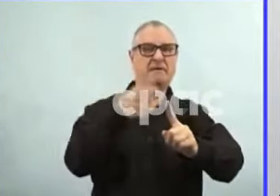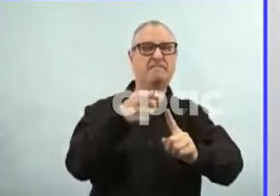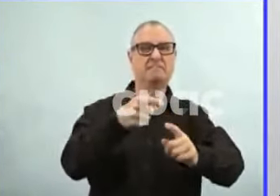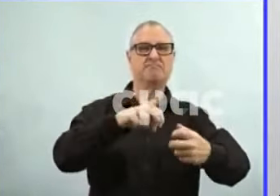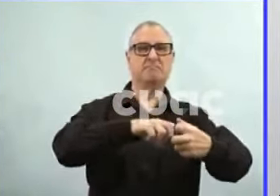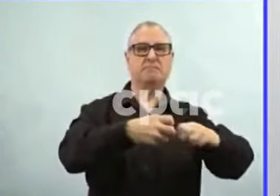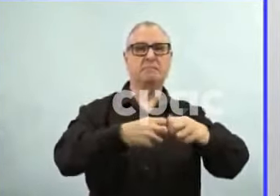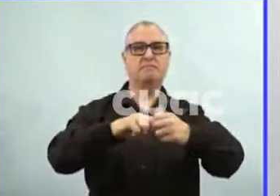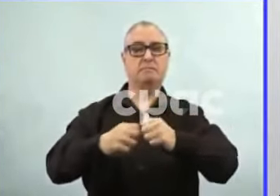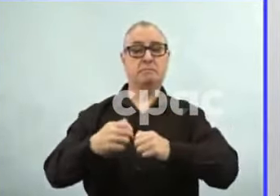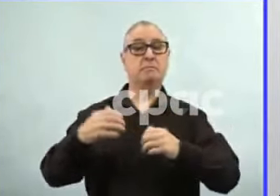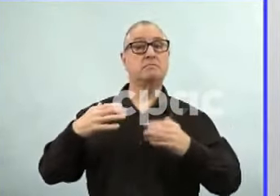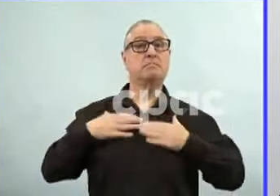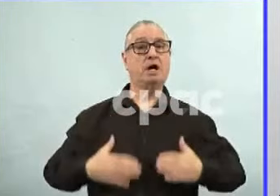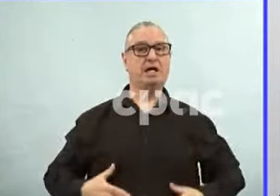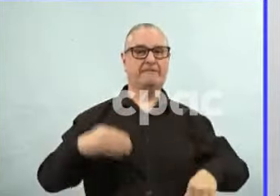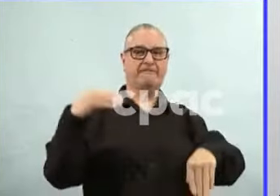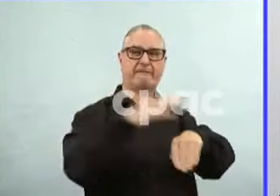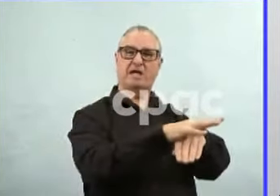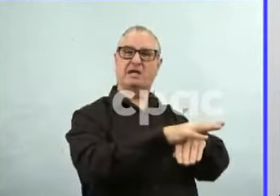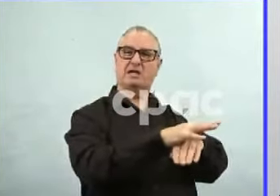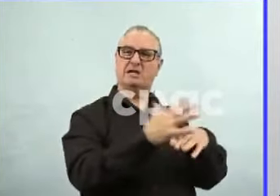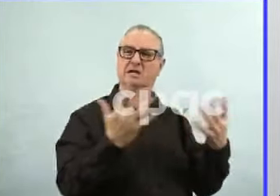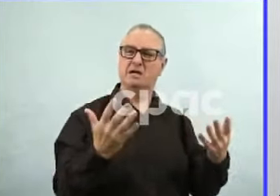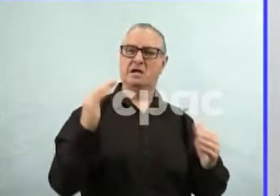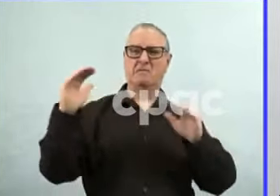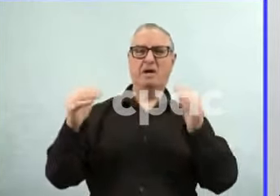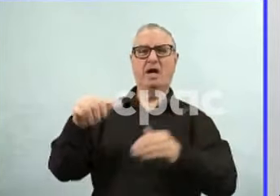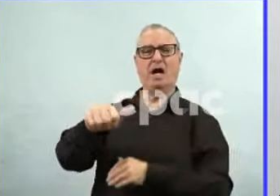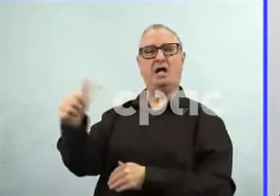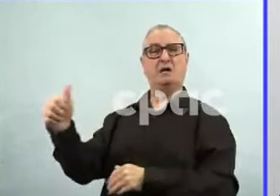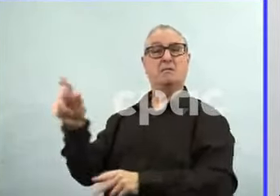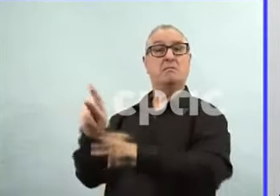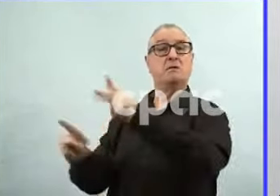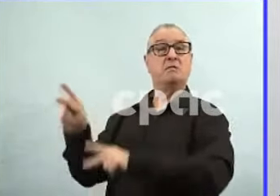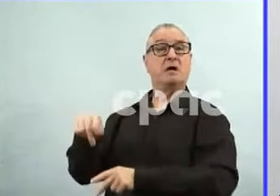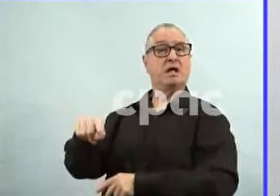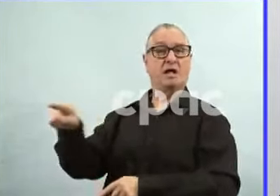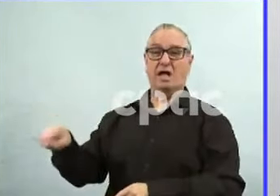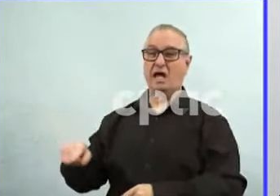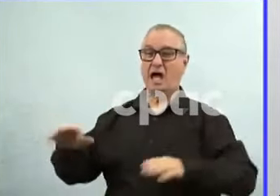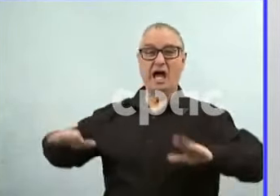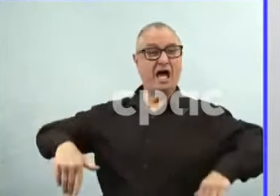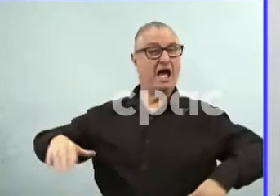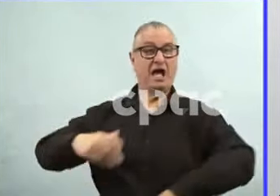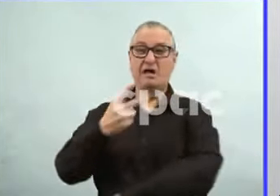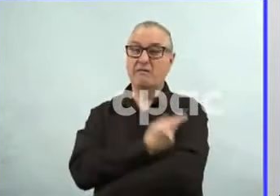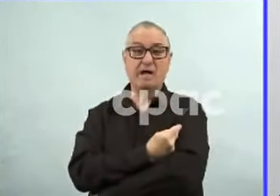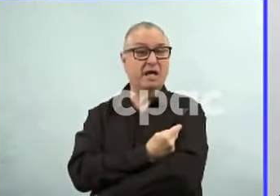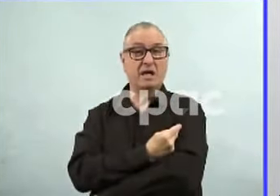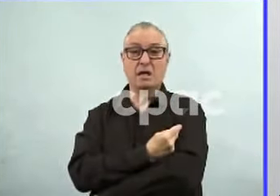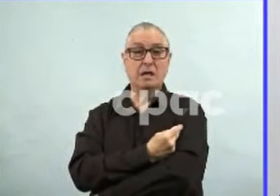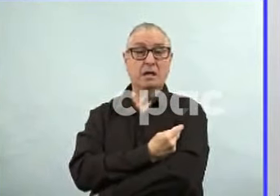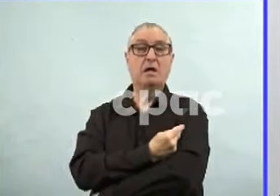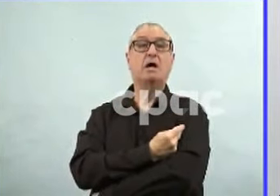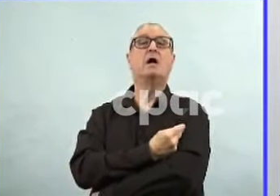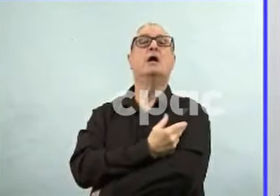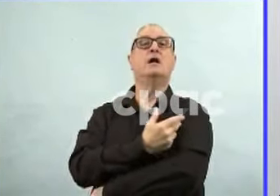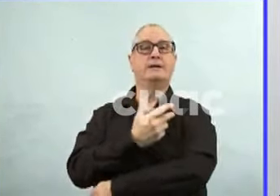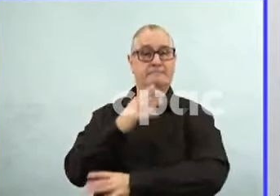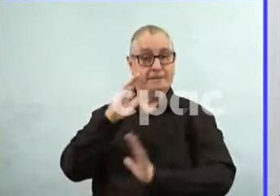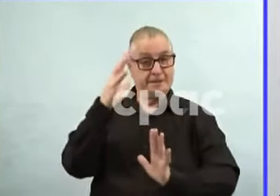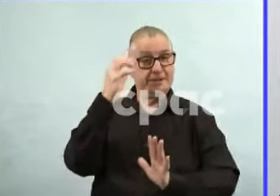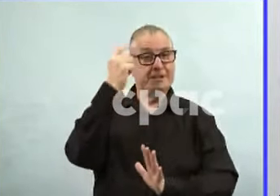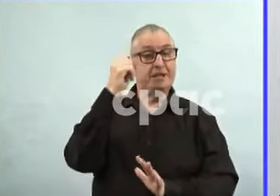is being spread to wrongly argue that the vaccines weaken our immune system, when in fact this is great news. Antibody levels